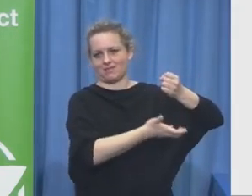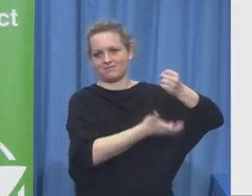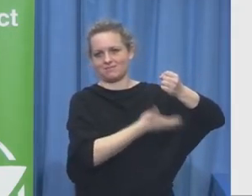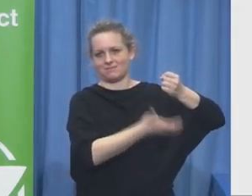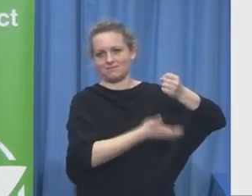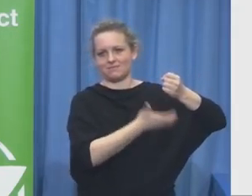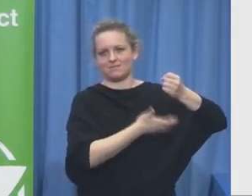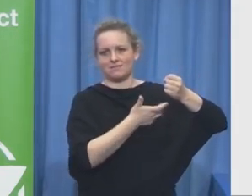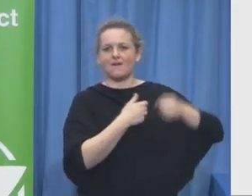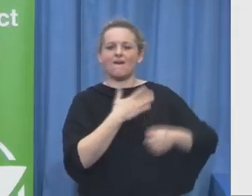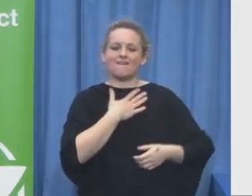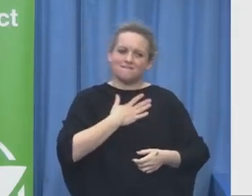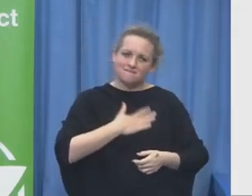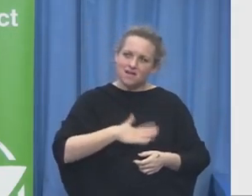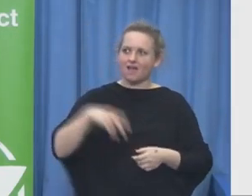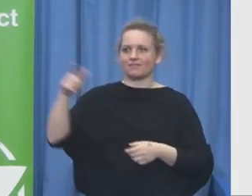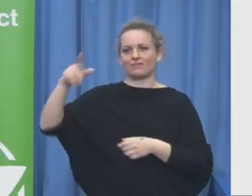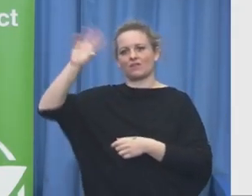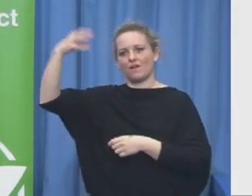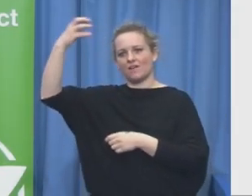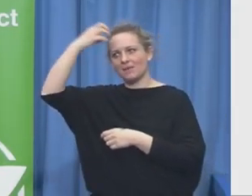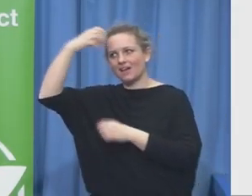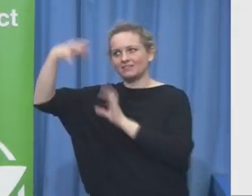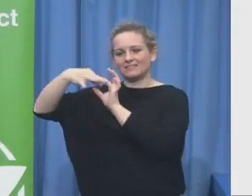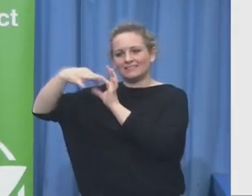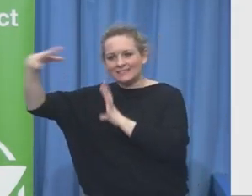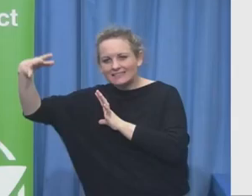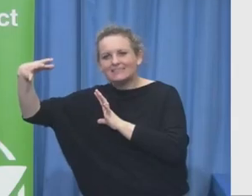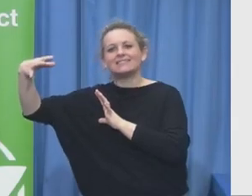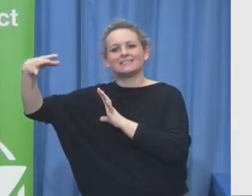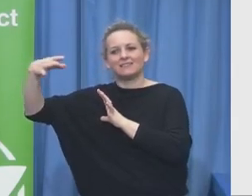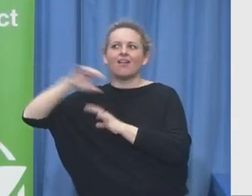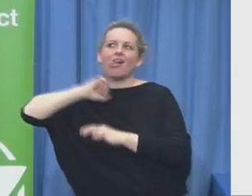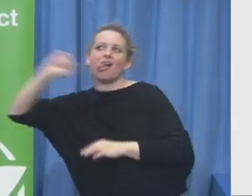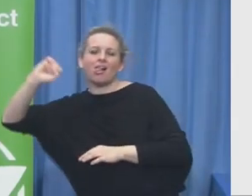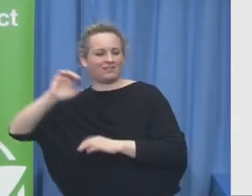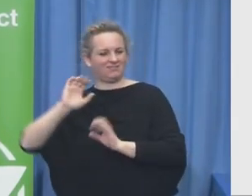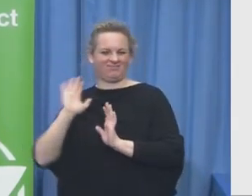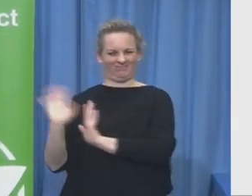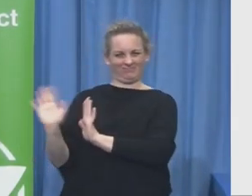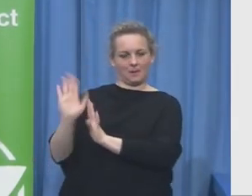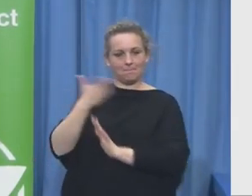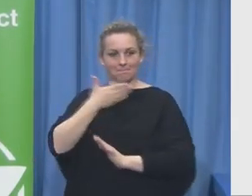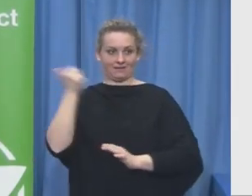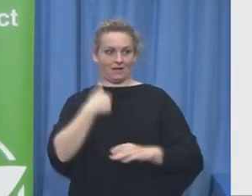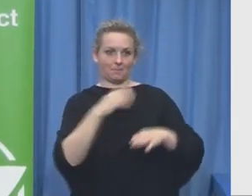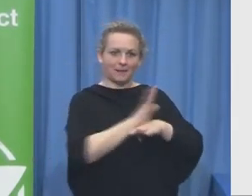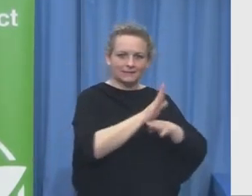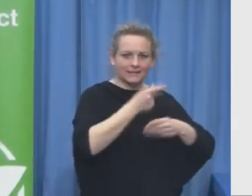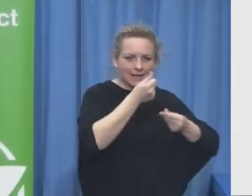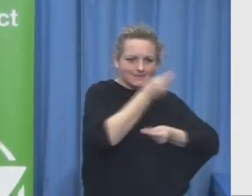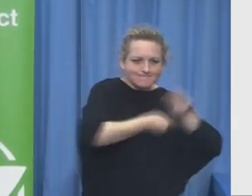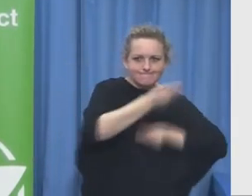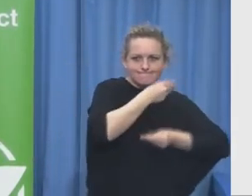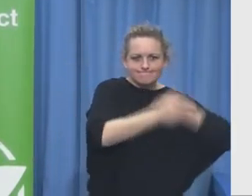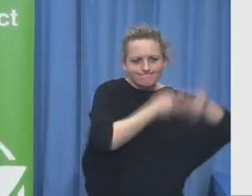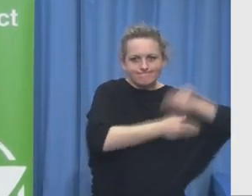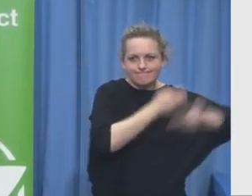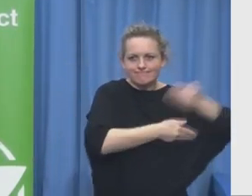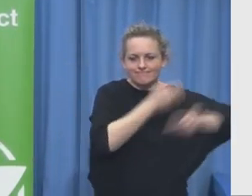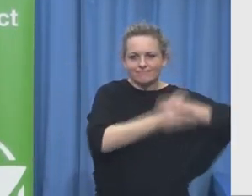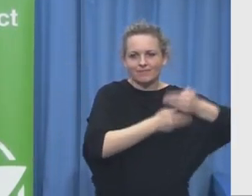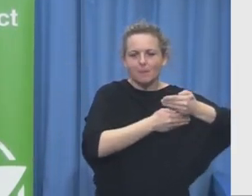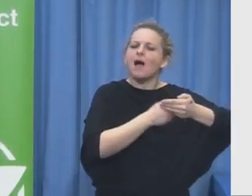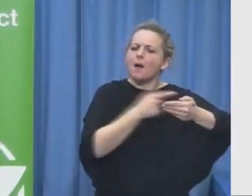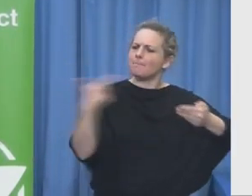move fast and we are less bureaucratic and we have the privilege to be innovative we can take the ideas